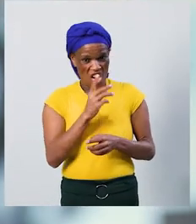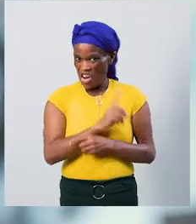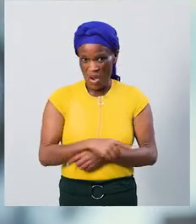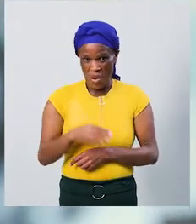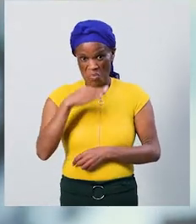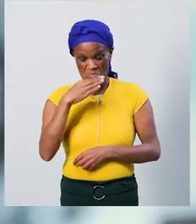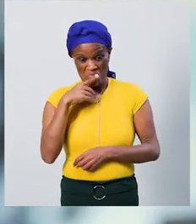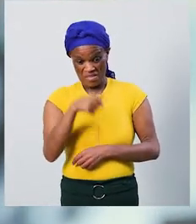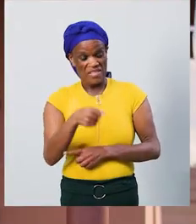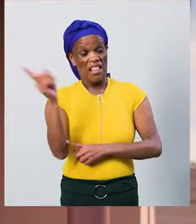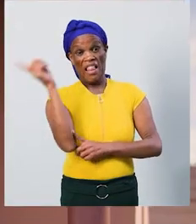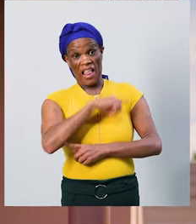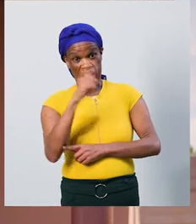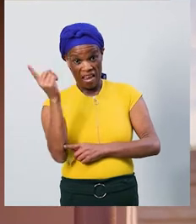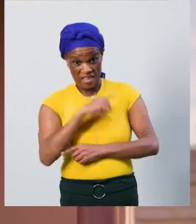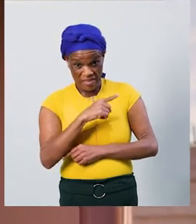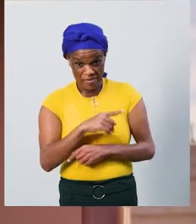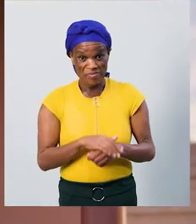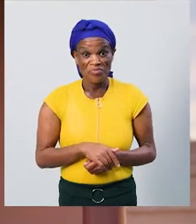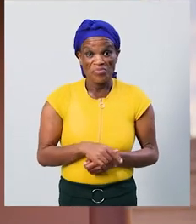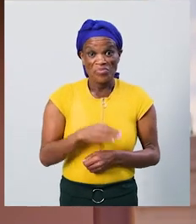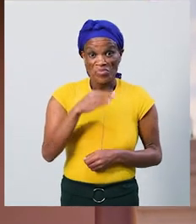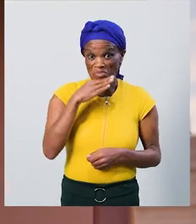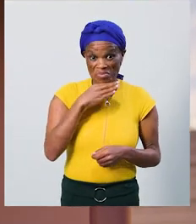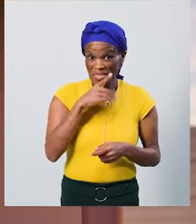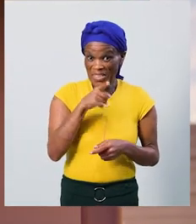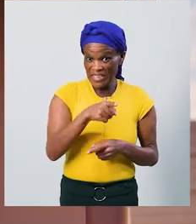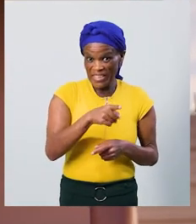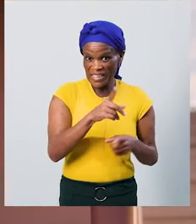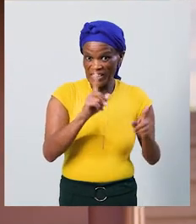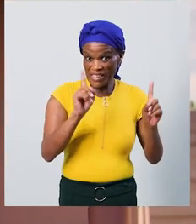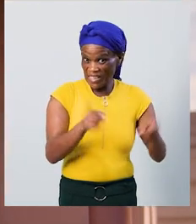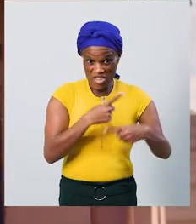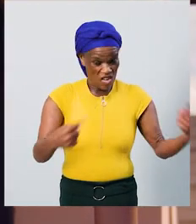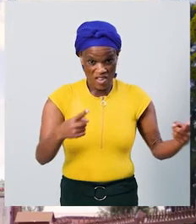I'm working the internet get through the information. So, was the